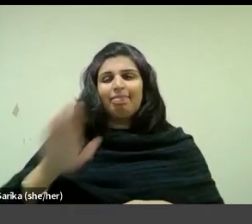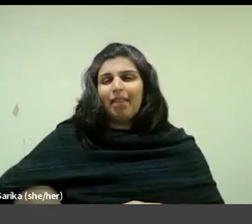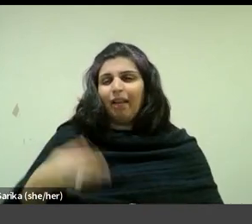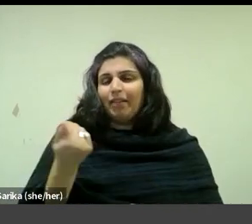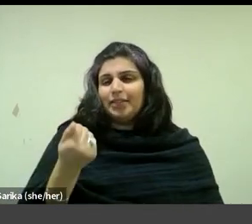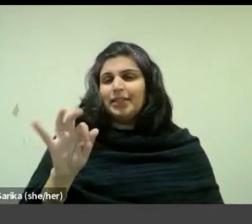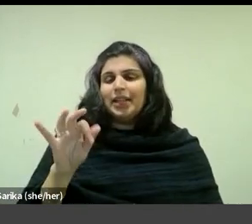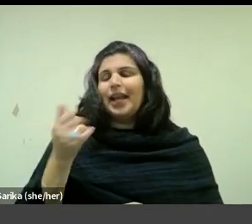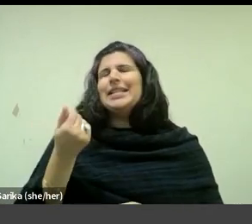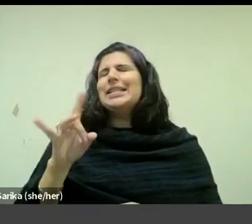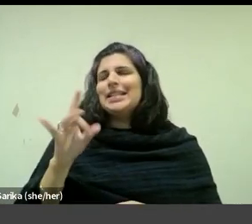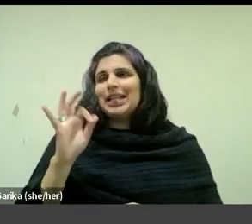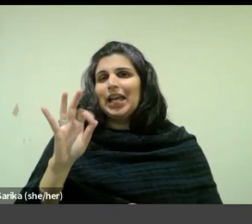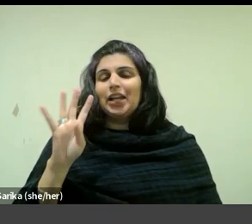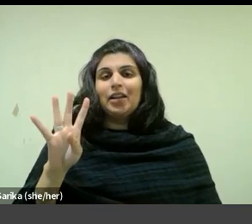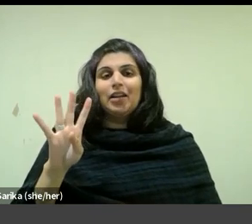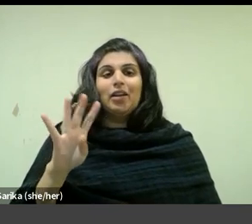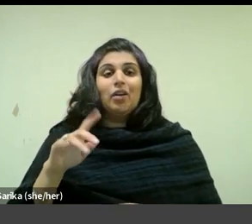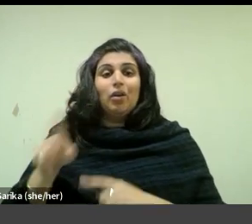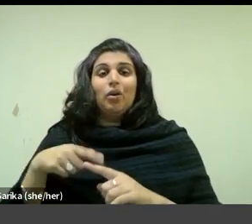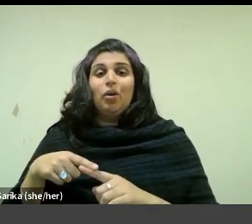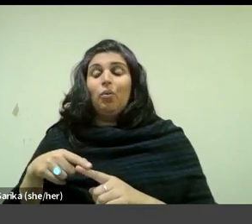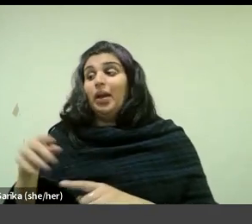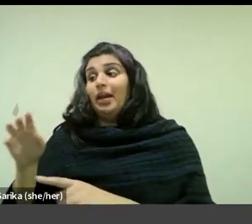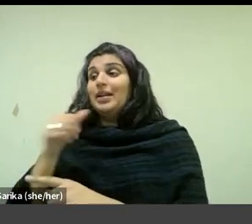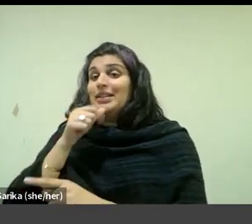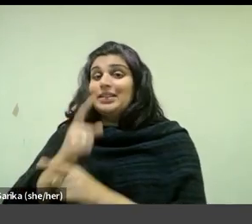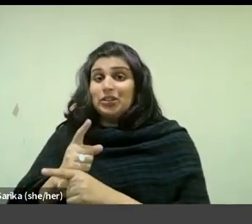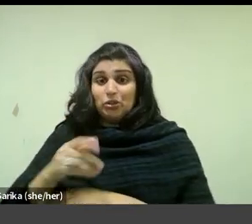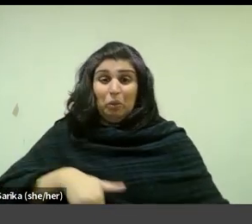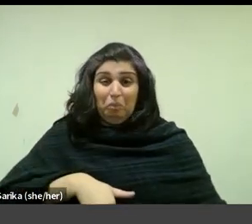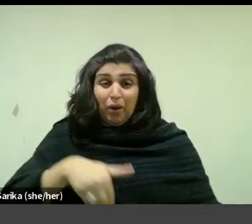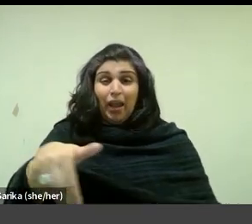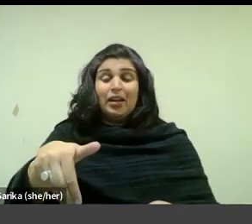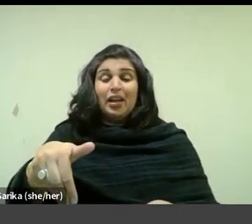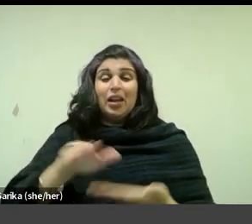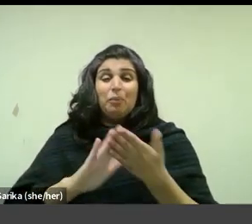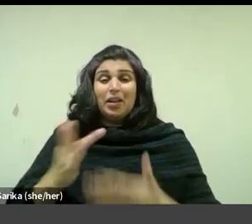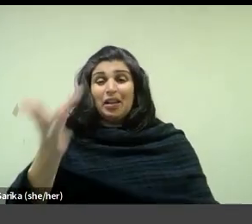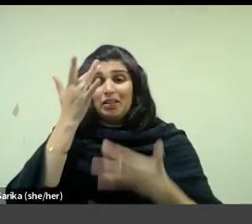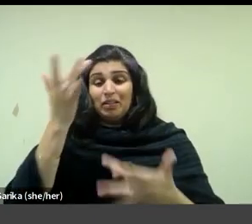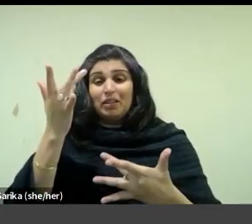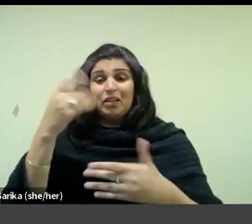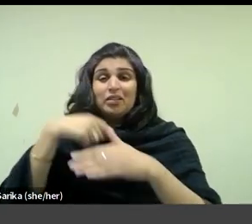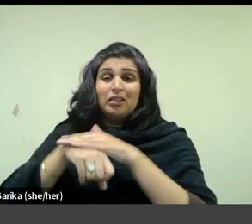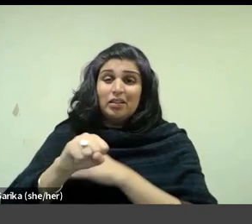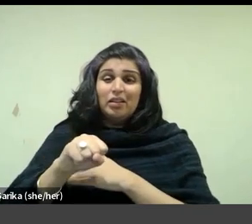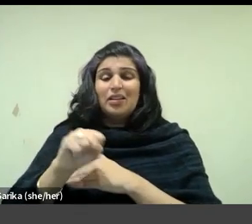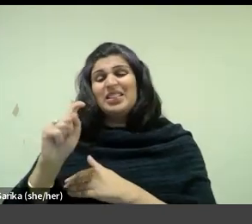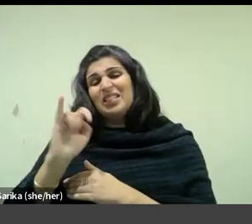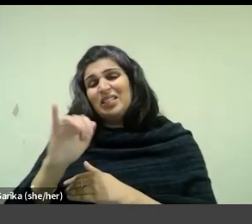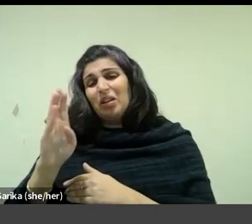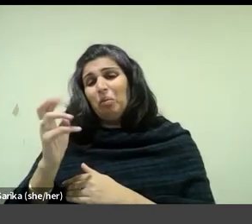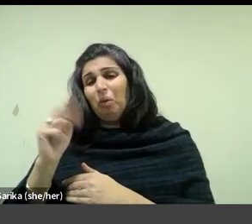when the heavily pregnant Marie Roussel became dangerously ill, and eventually gave birth, sadly, to a stillborn